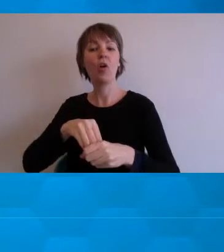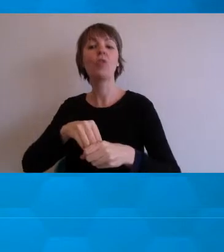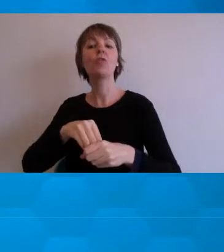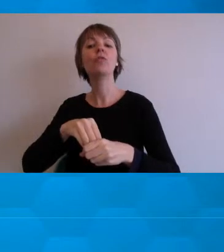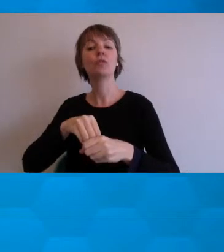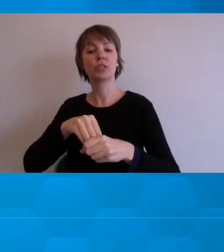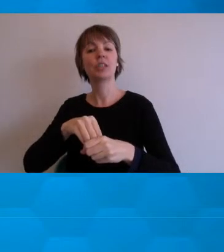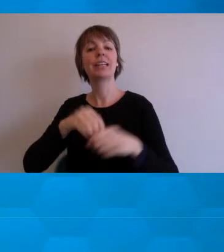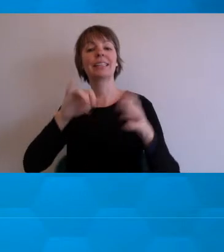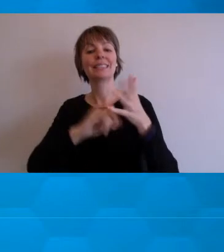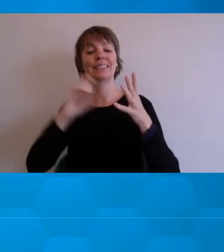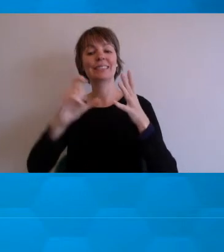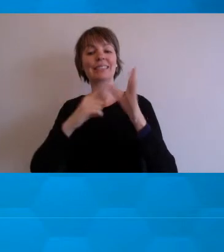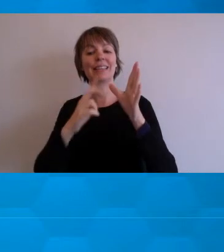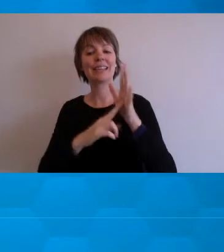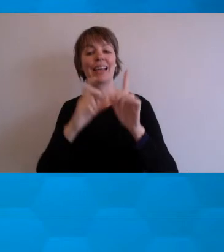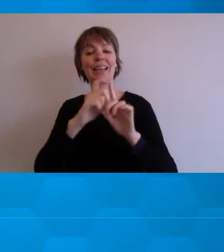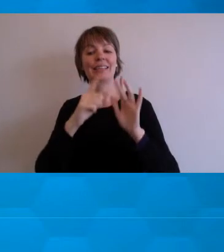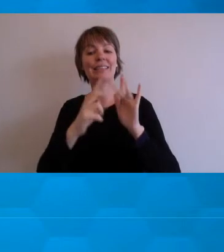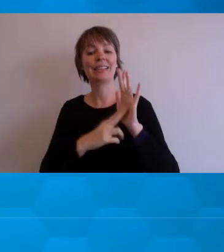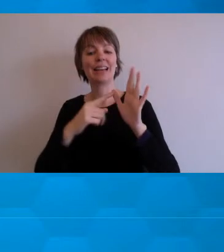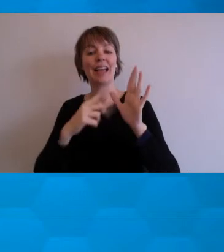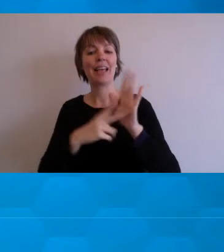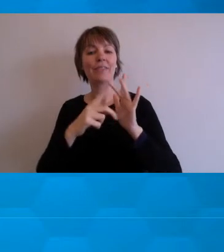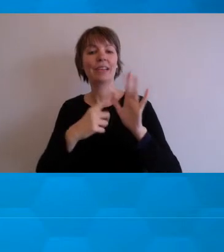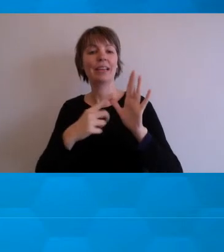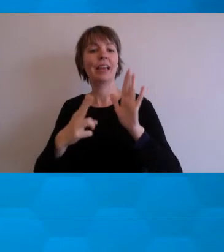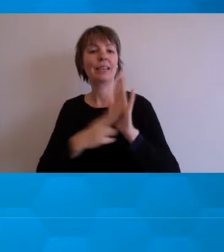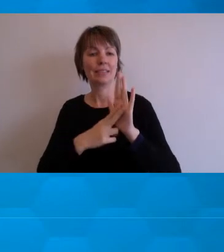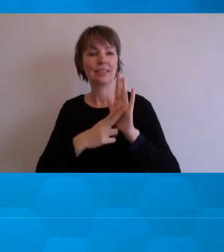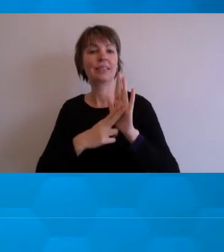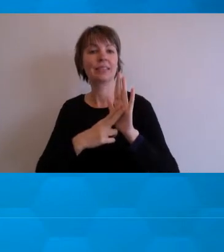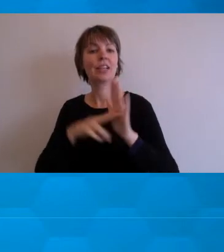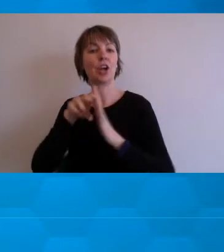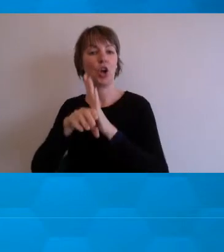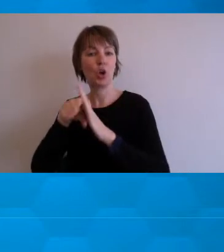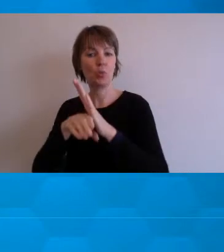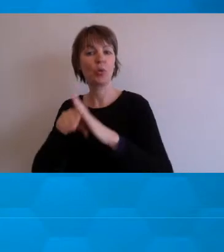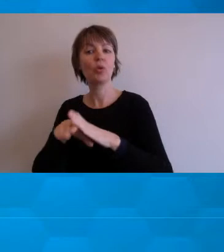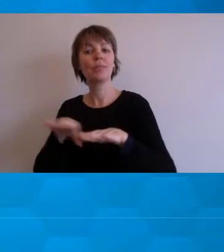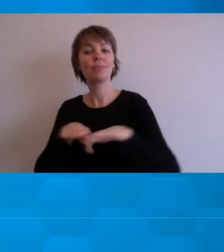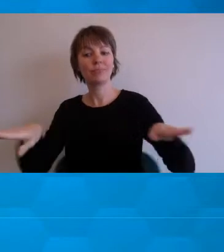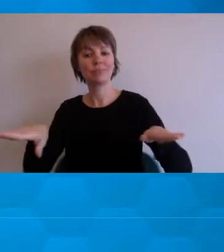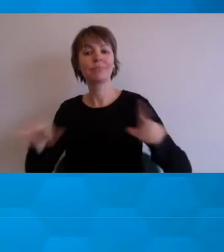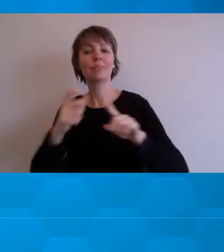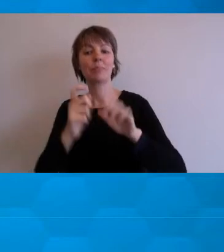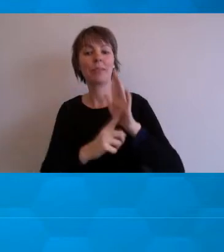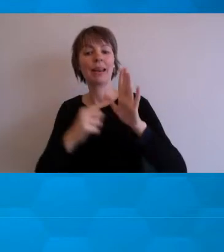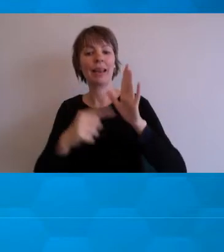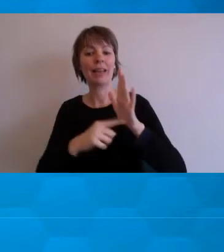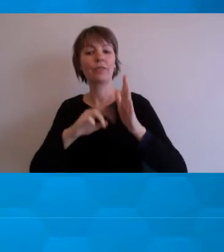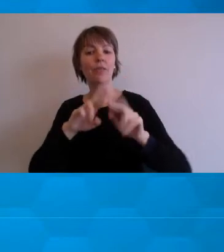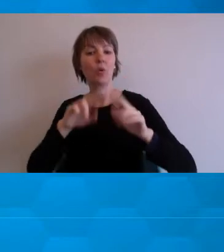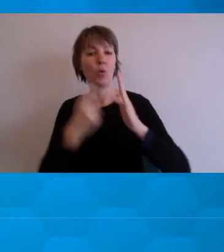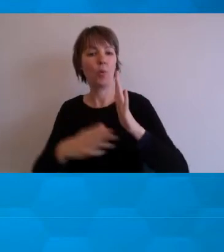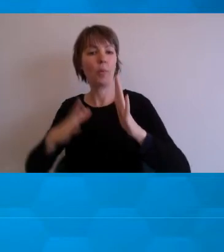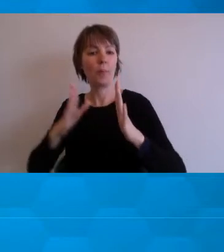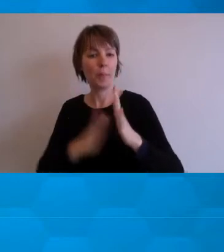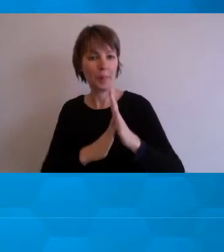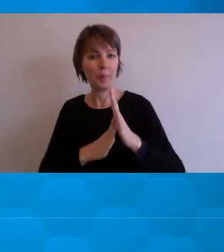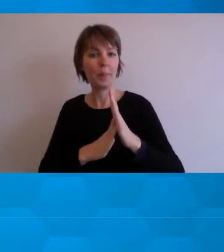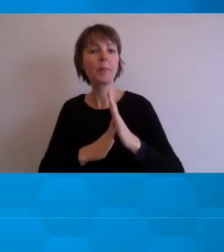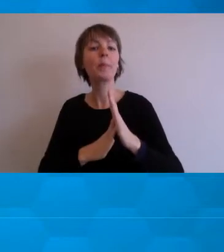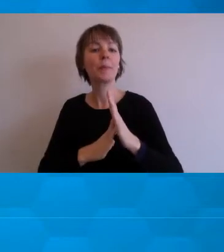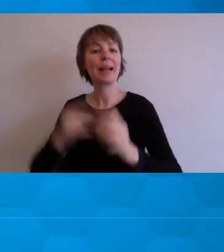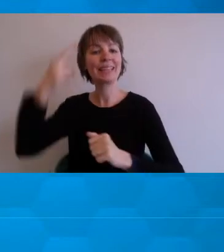Inspira. One of my tasks was to run an accessibility audit on the platform. We found that Inspira met all